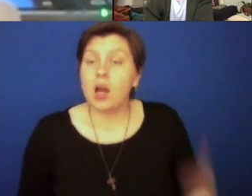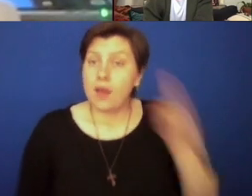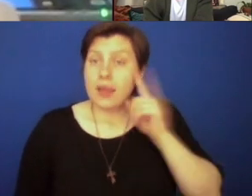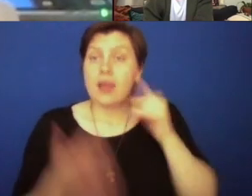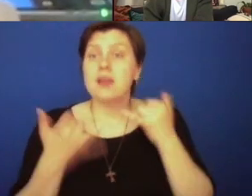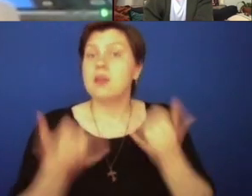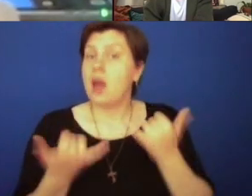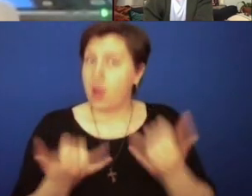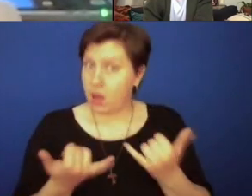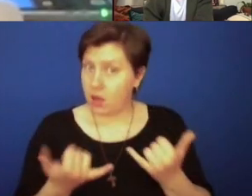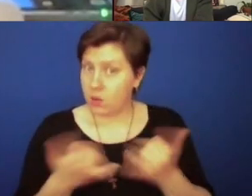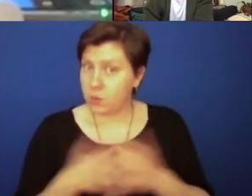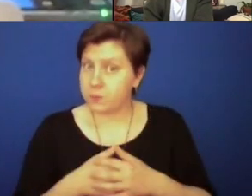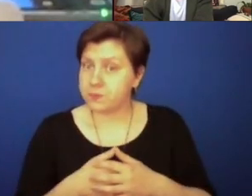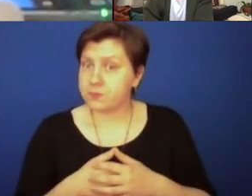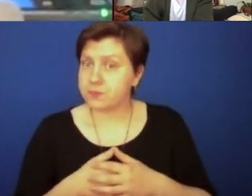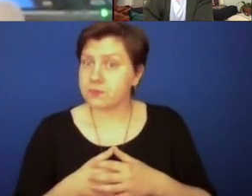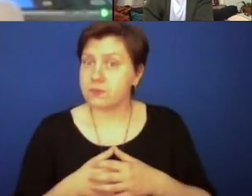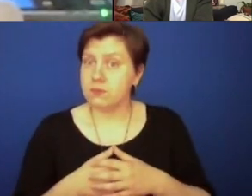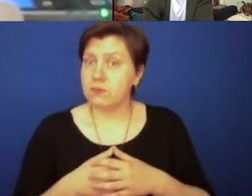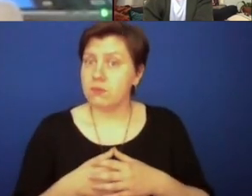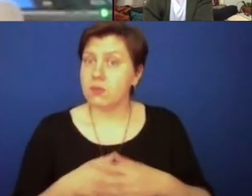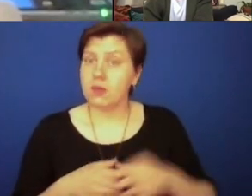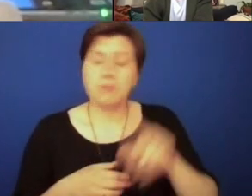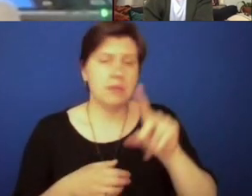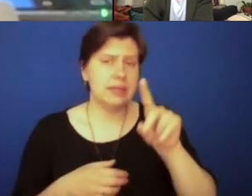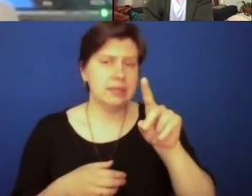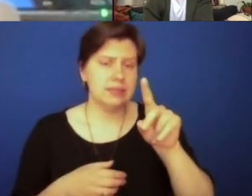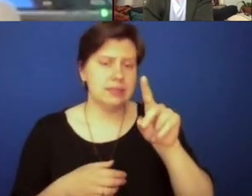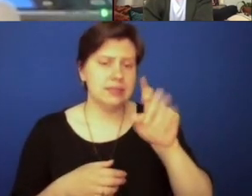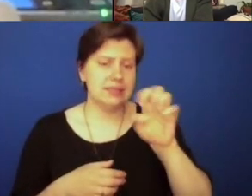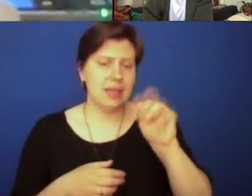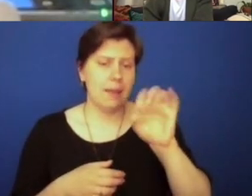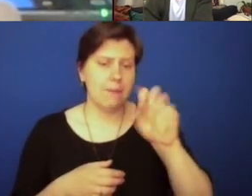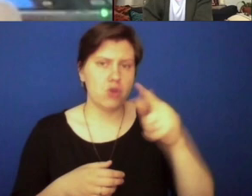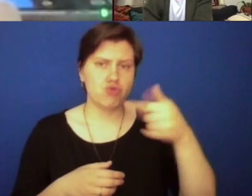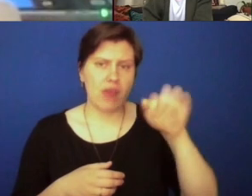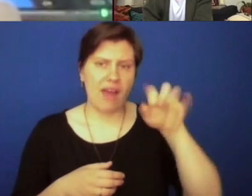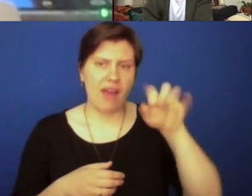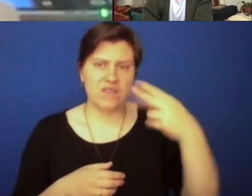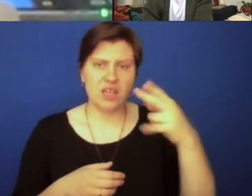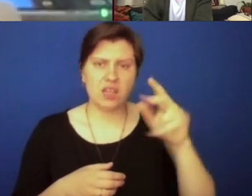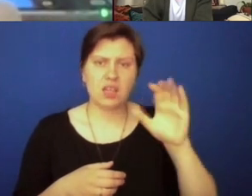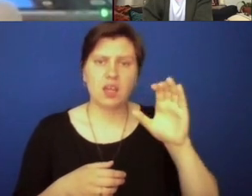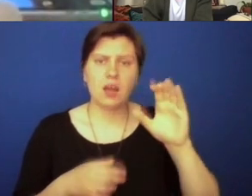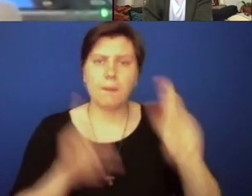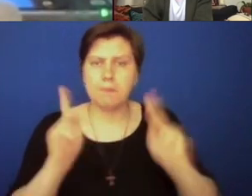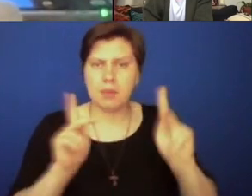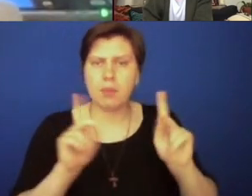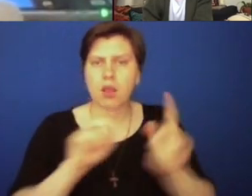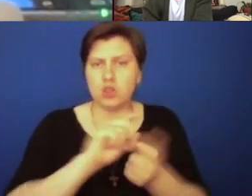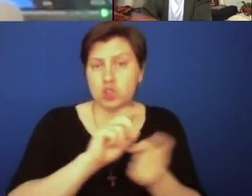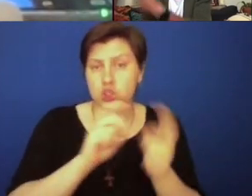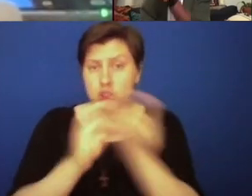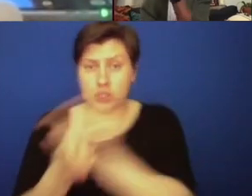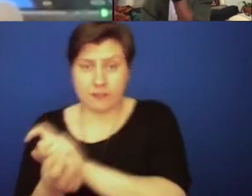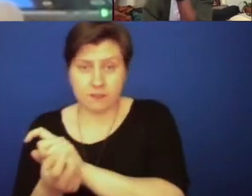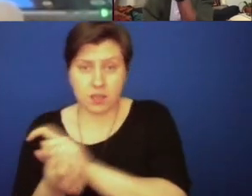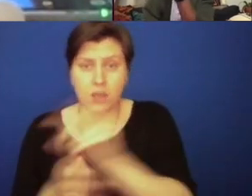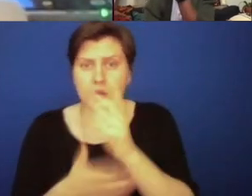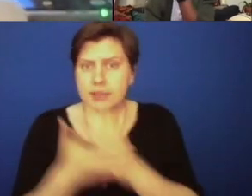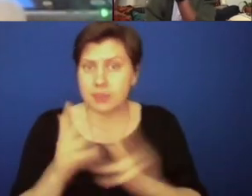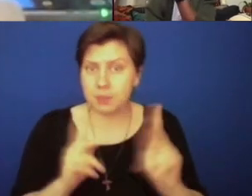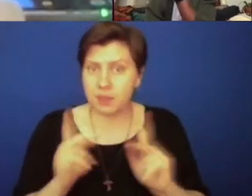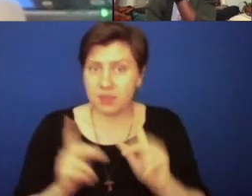now that, you know, there's a significant amount of demographic shift in our church, and, you know, some people are